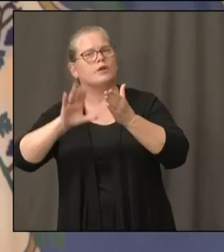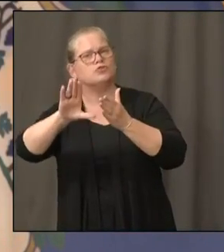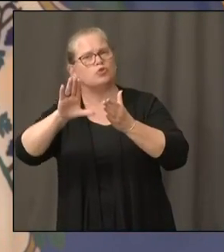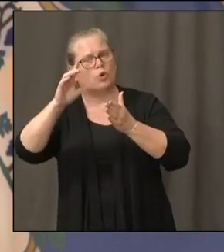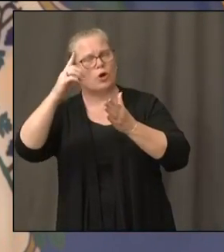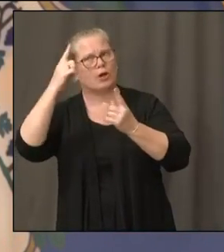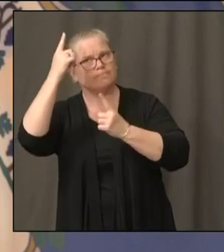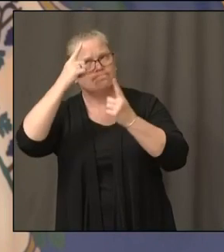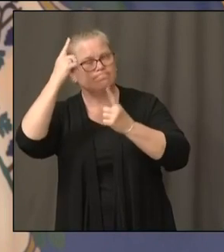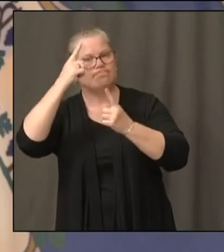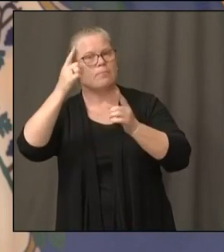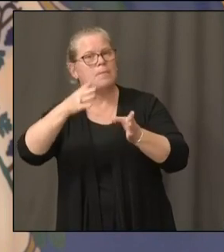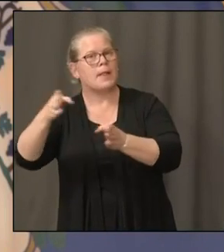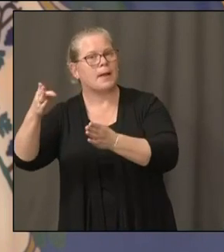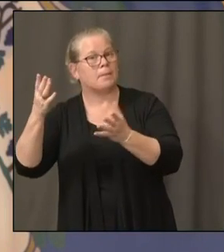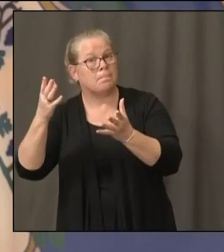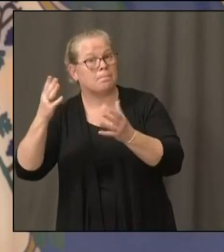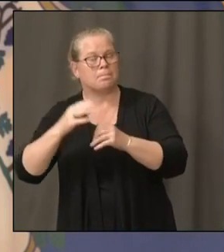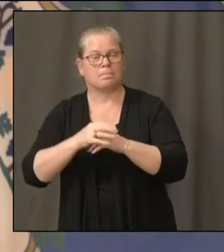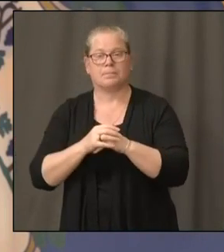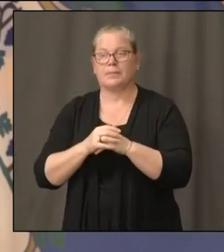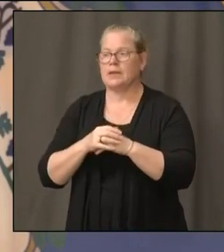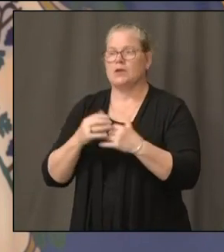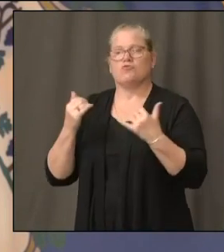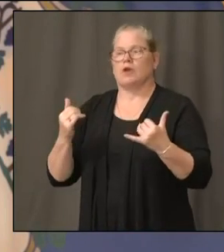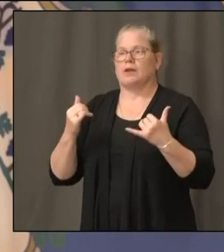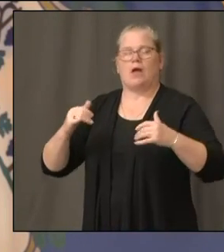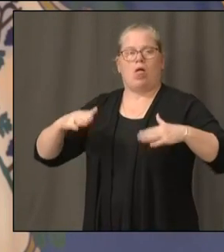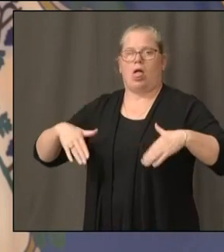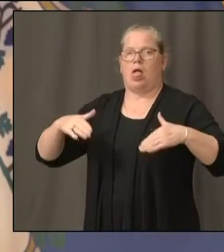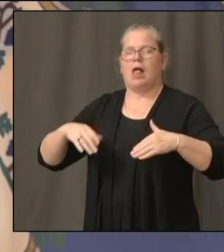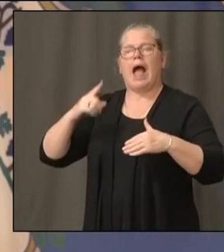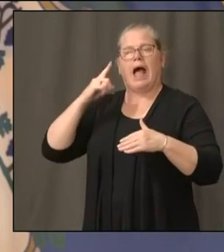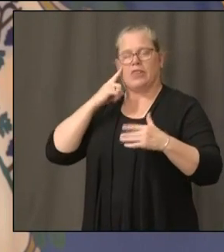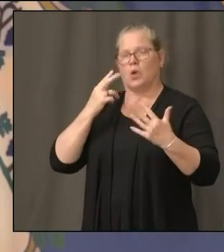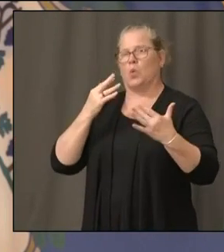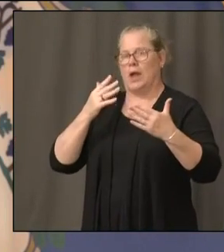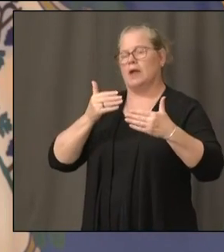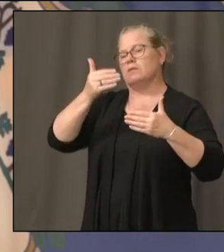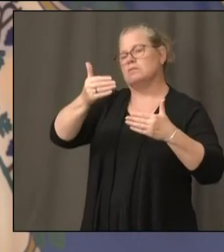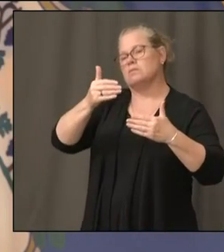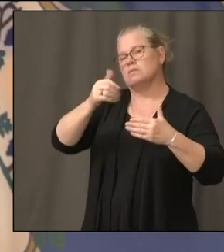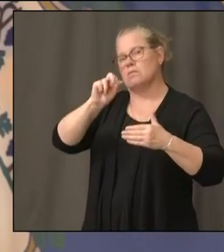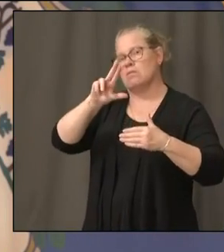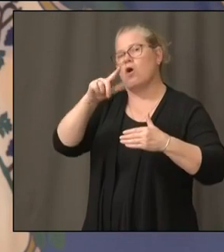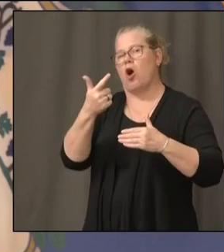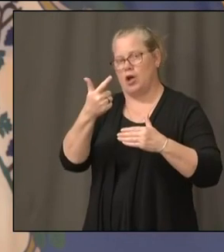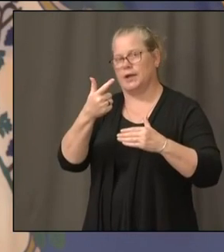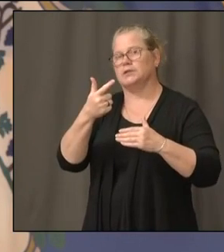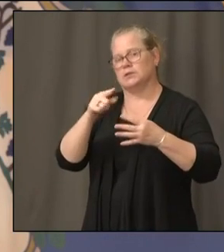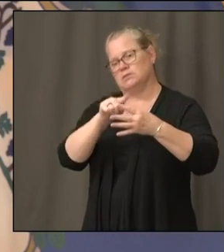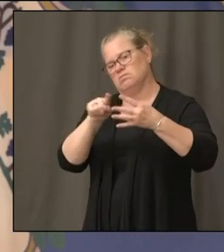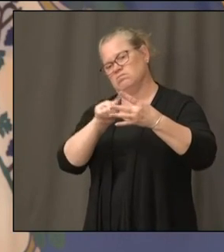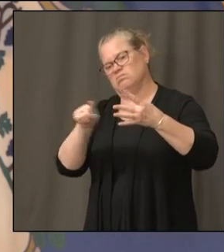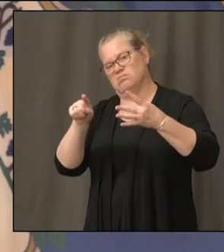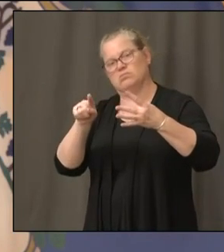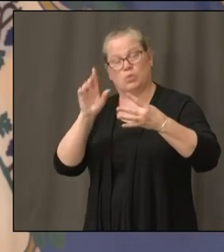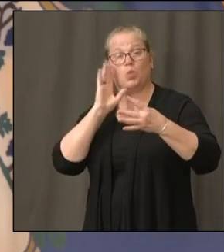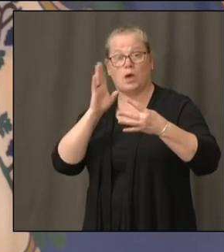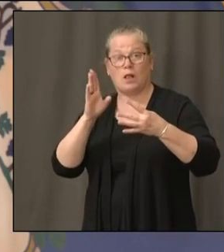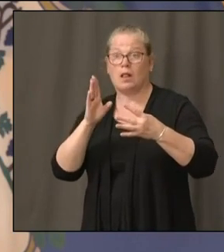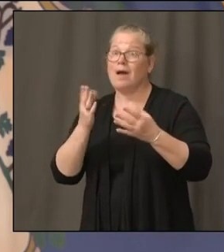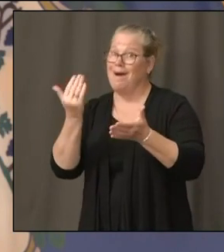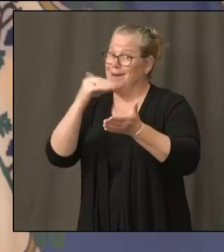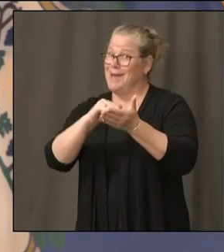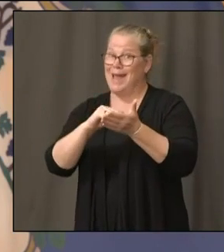along this side, same time that we're talking about the schools. Again, you saw us point out that California is now closed down